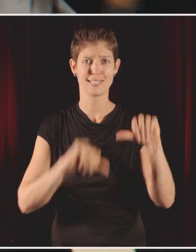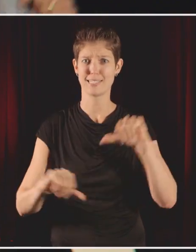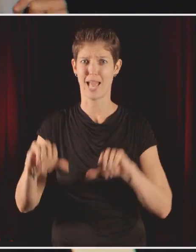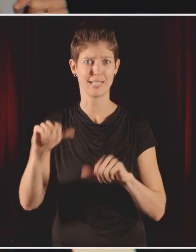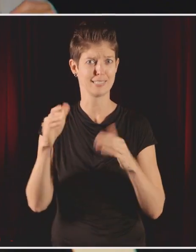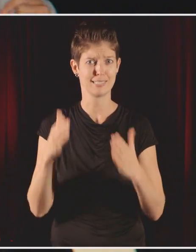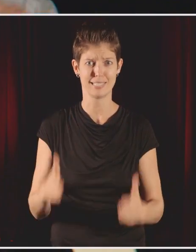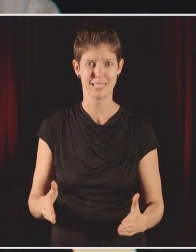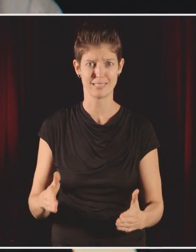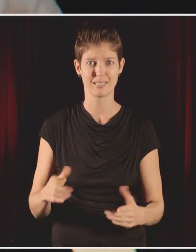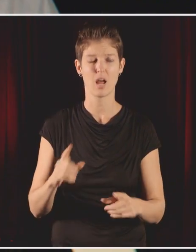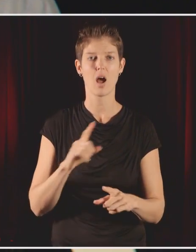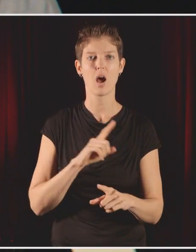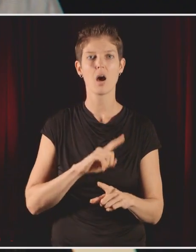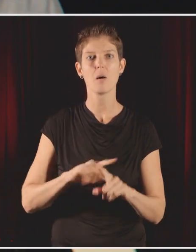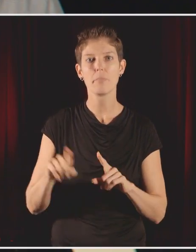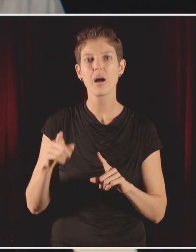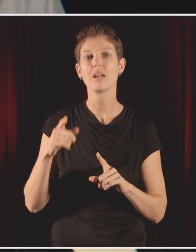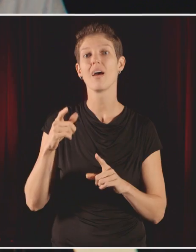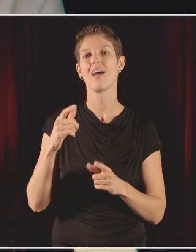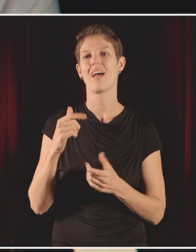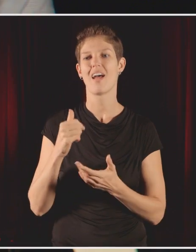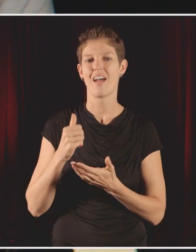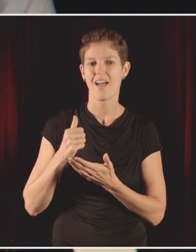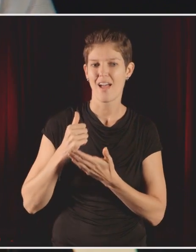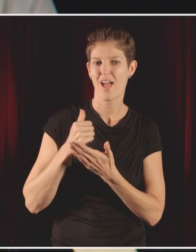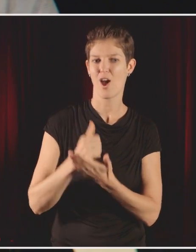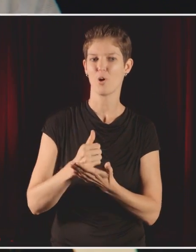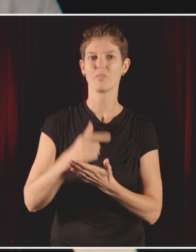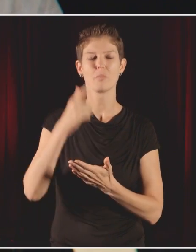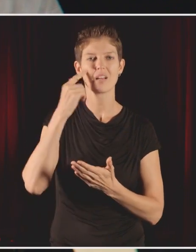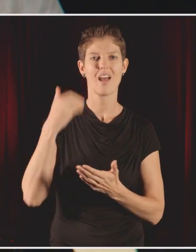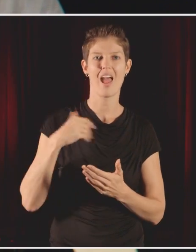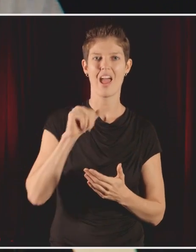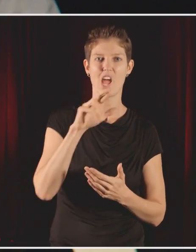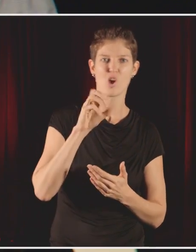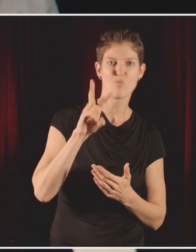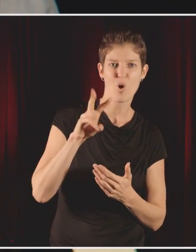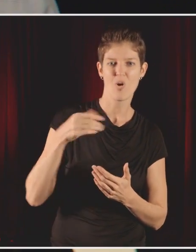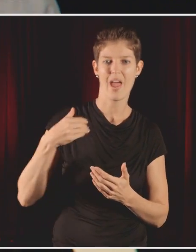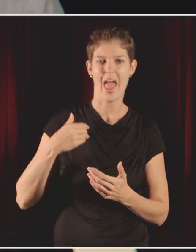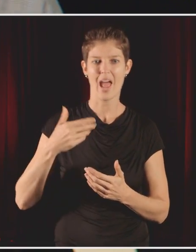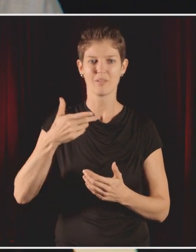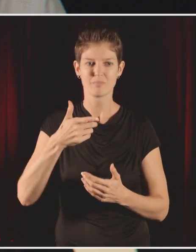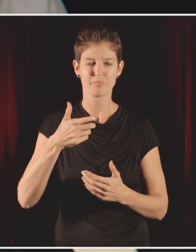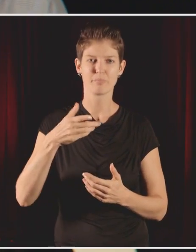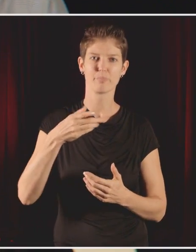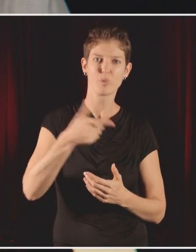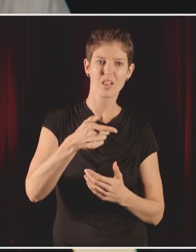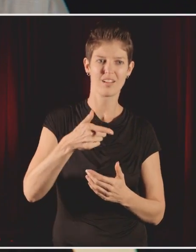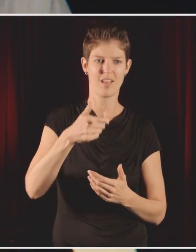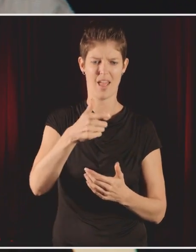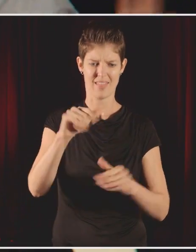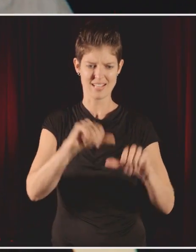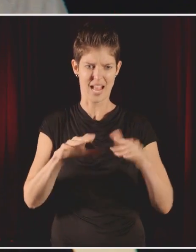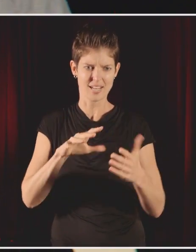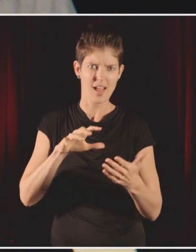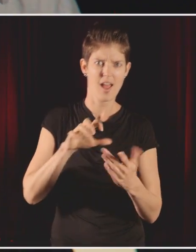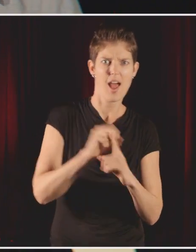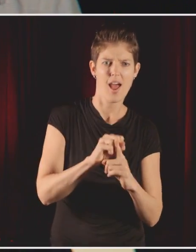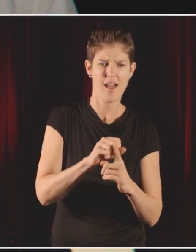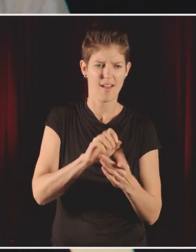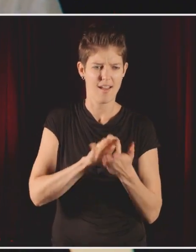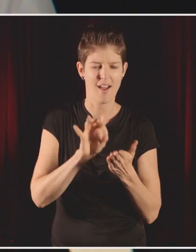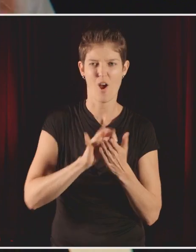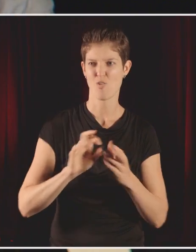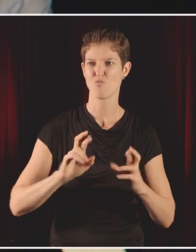a scientist shot the bird, and the community of science was ready for this piece of evidence, and it was clear that birds could migrate extraordinary distances. Now, luckily today,